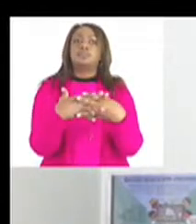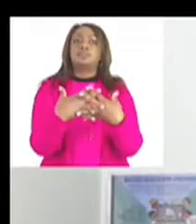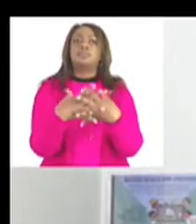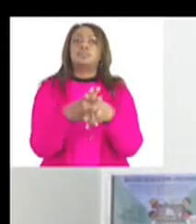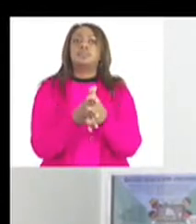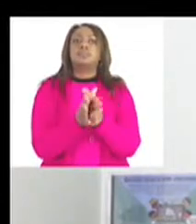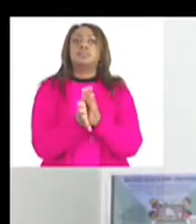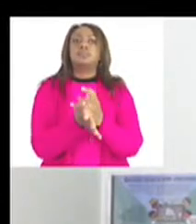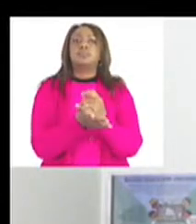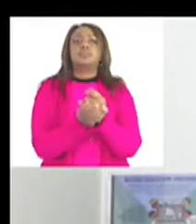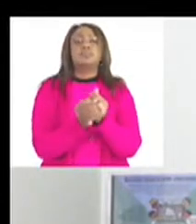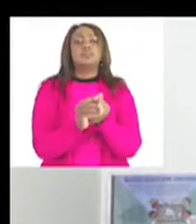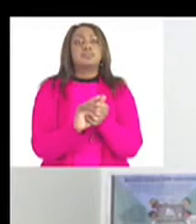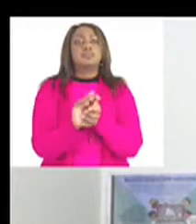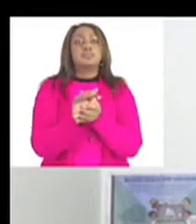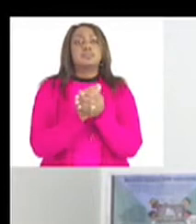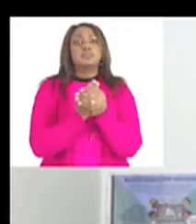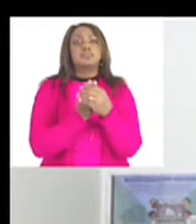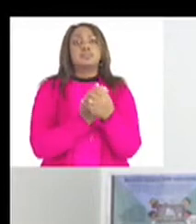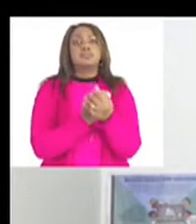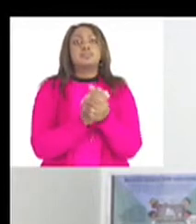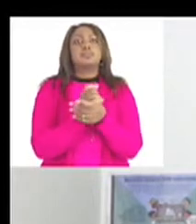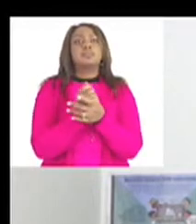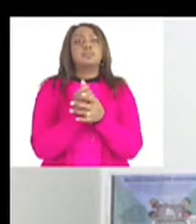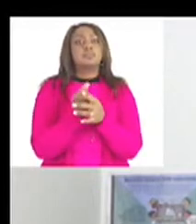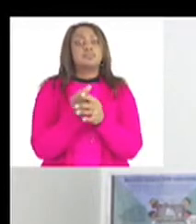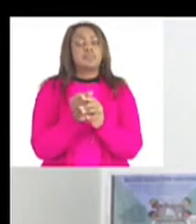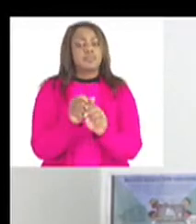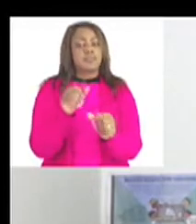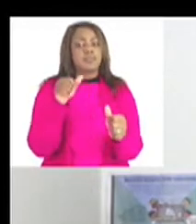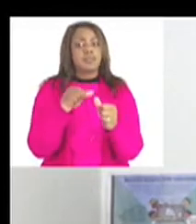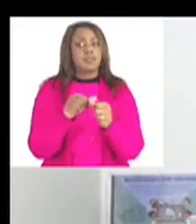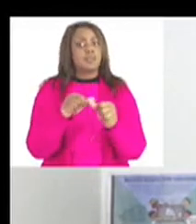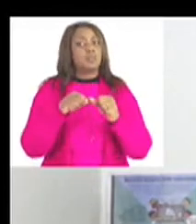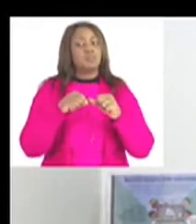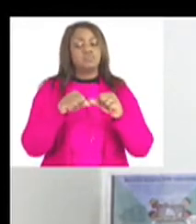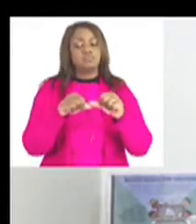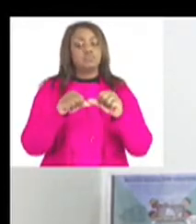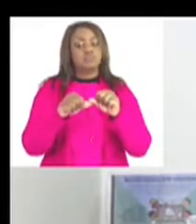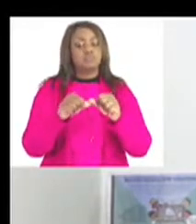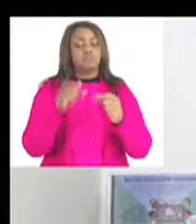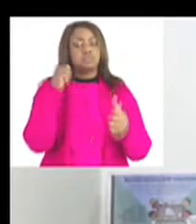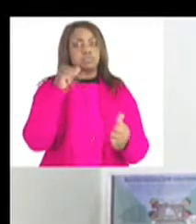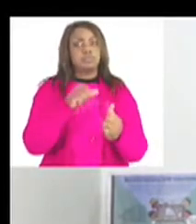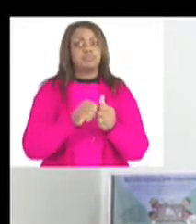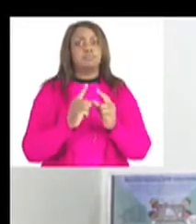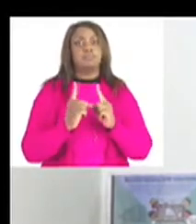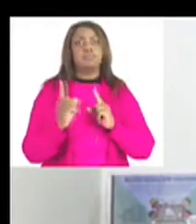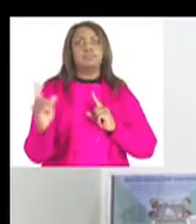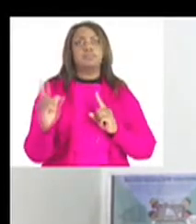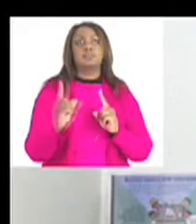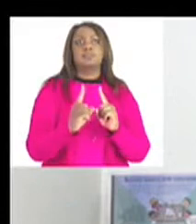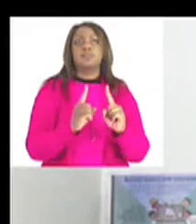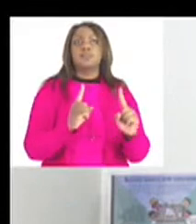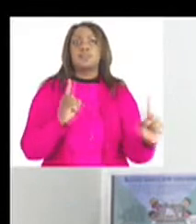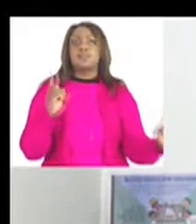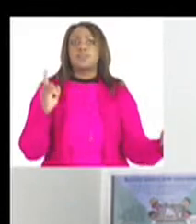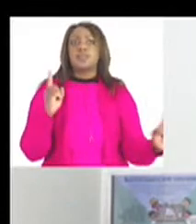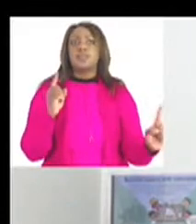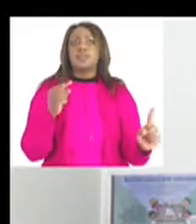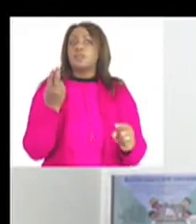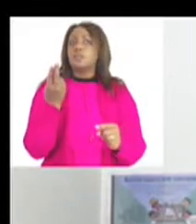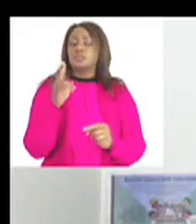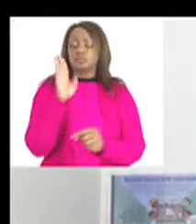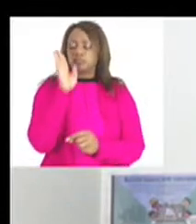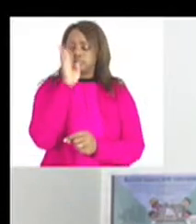around the thumb and then you practice social distance all the time do not forget